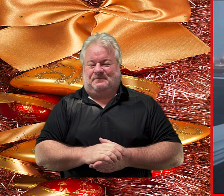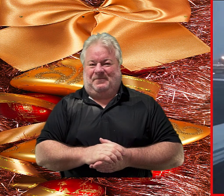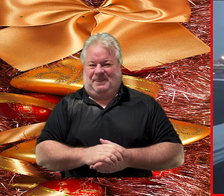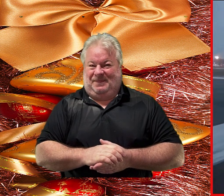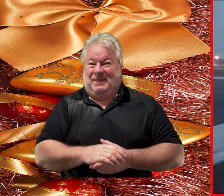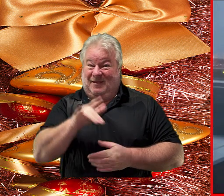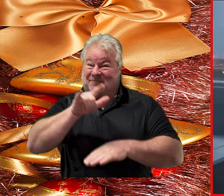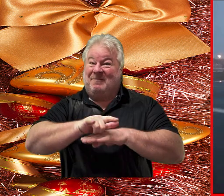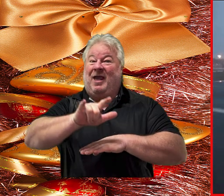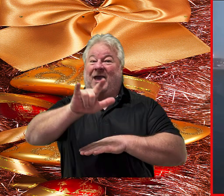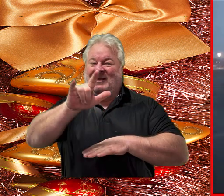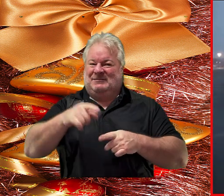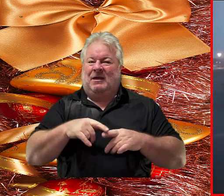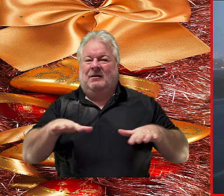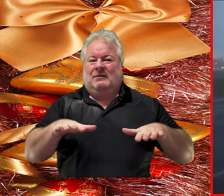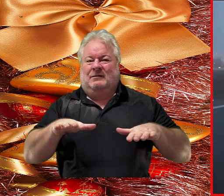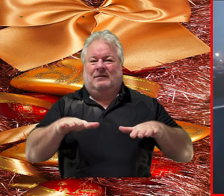it's a little bumpy